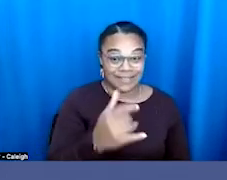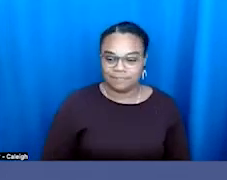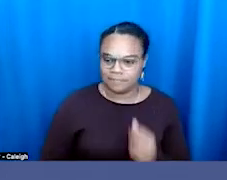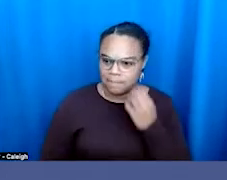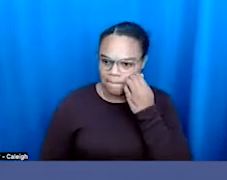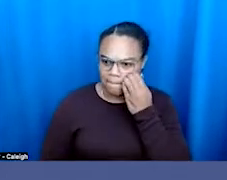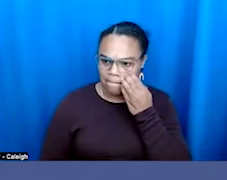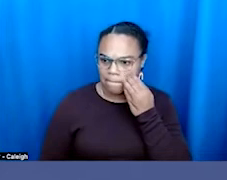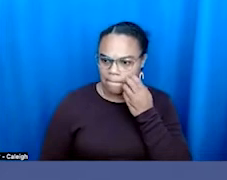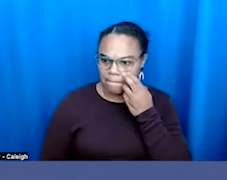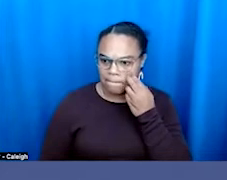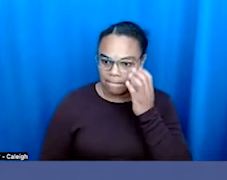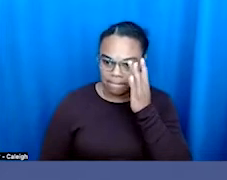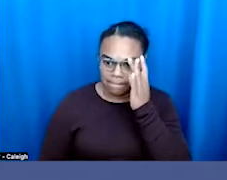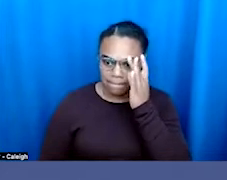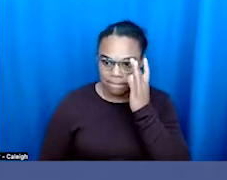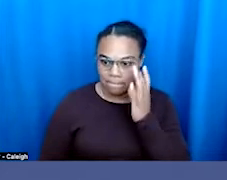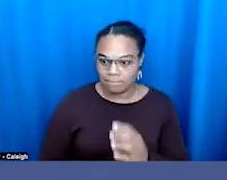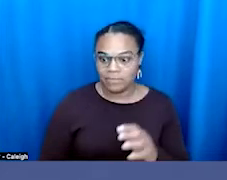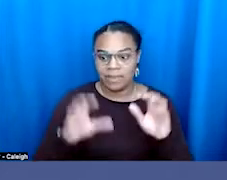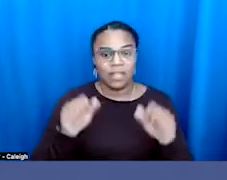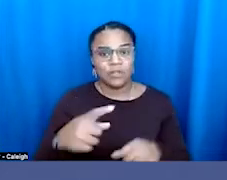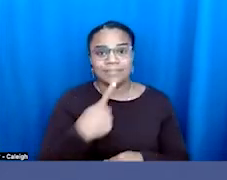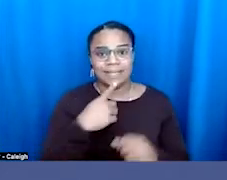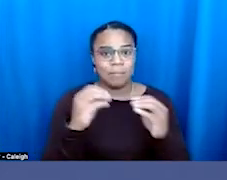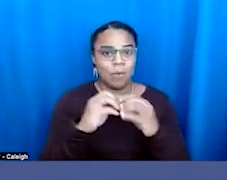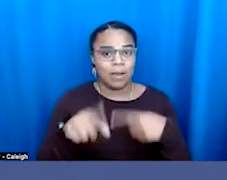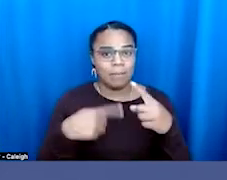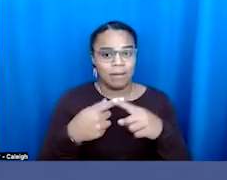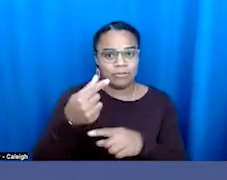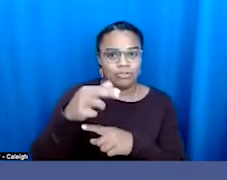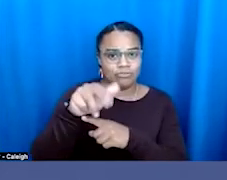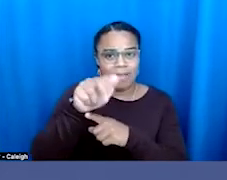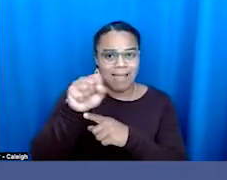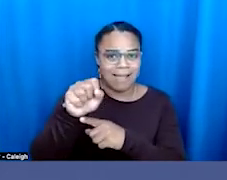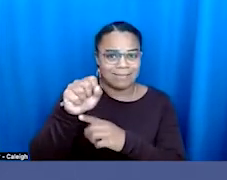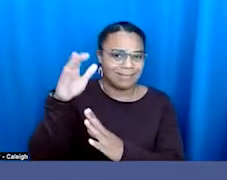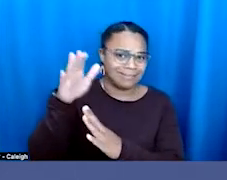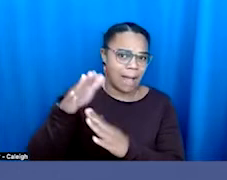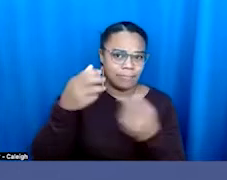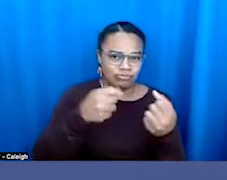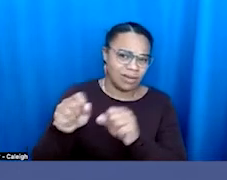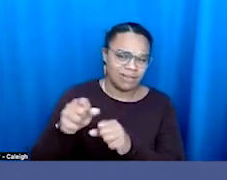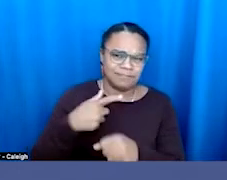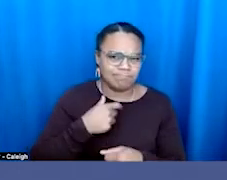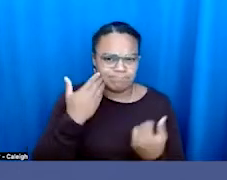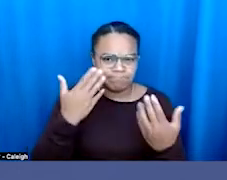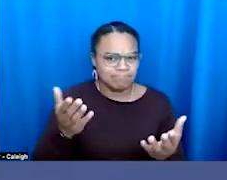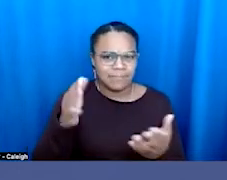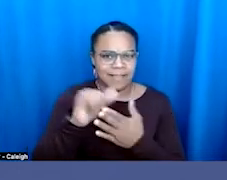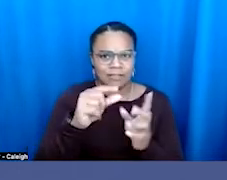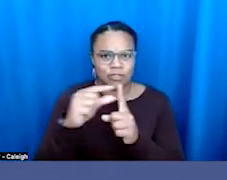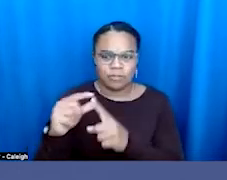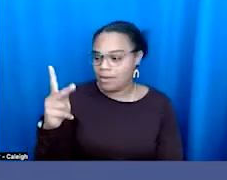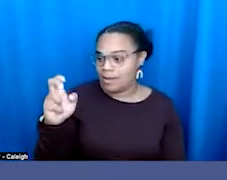more about what a grass top strategy is? I'm not familiar with that term. Kendra, why don't you take that one?